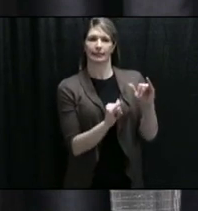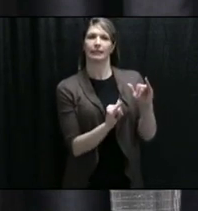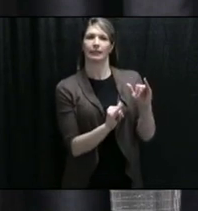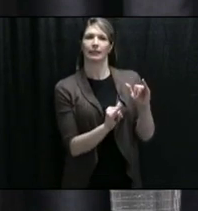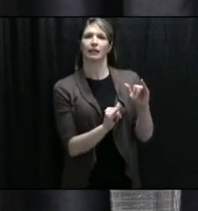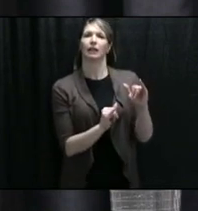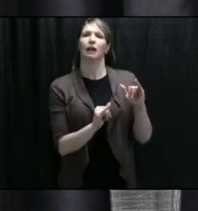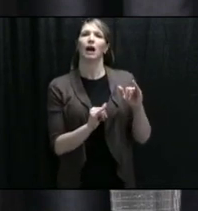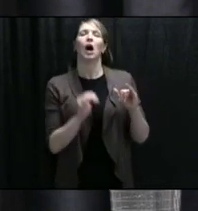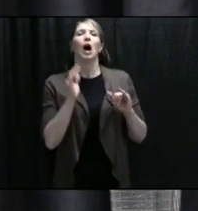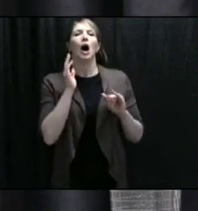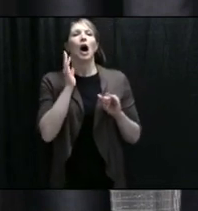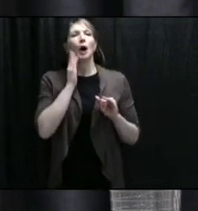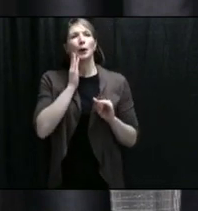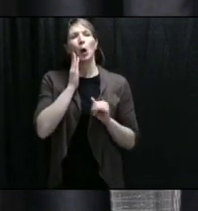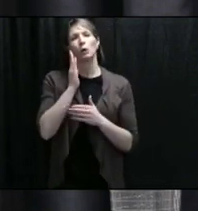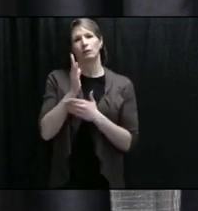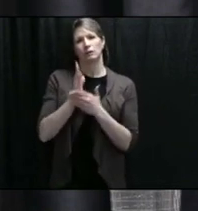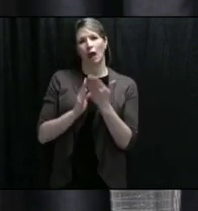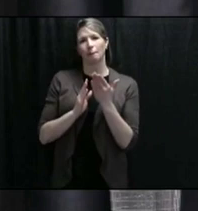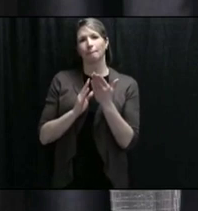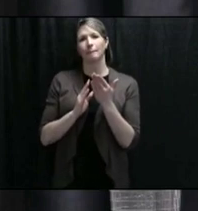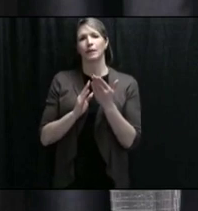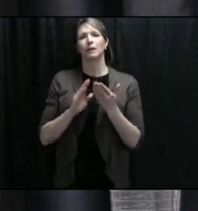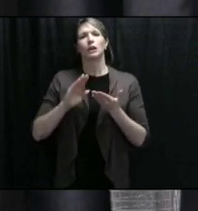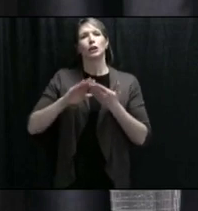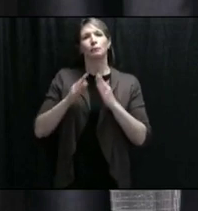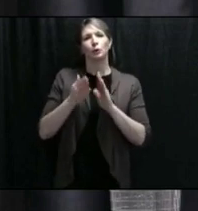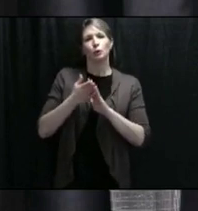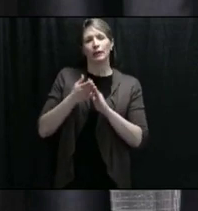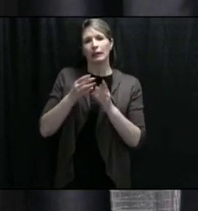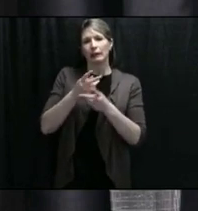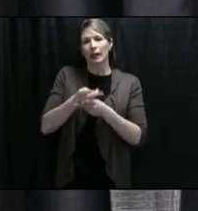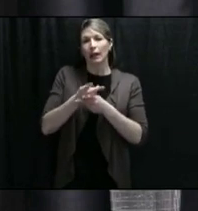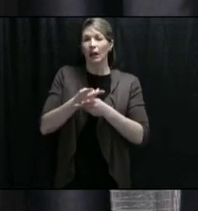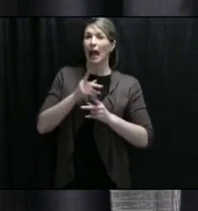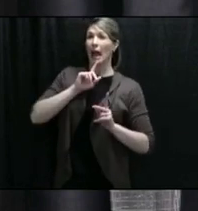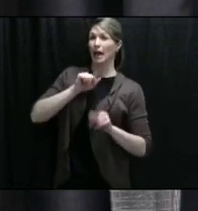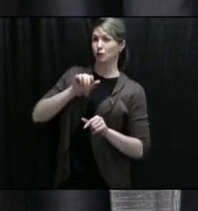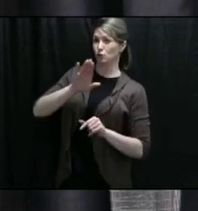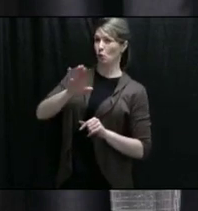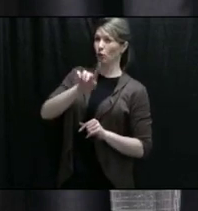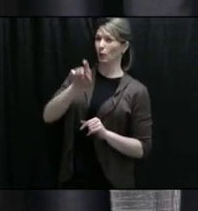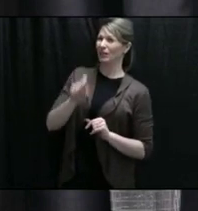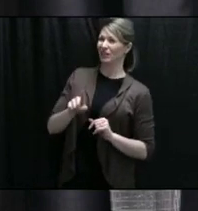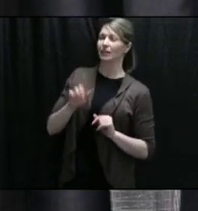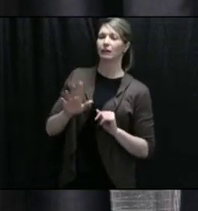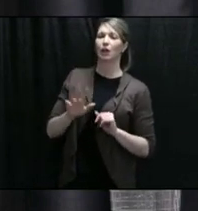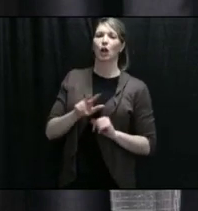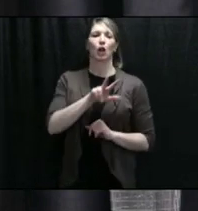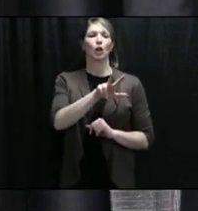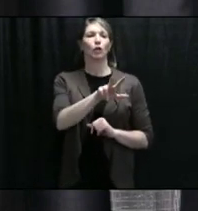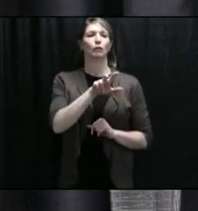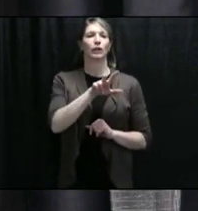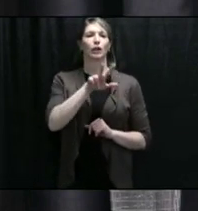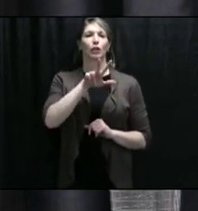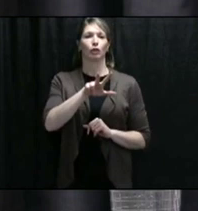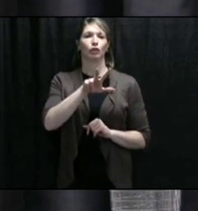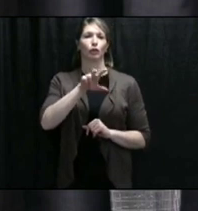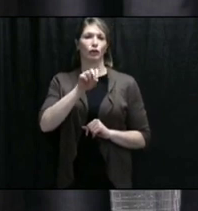area may be a little bit more of a challenge than the acute care. To answer your question specifically, there are 330